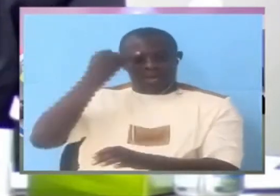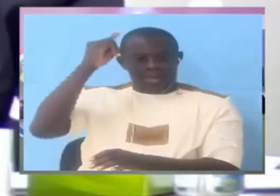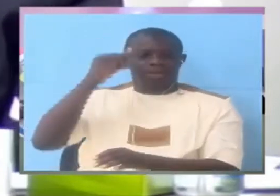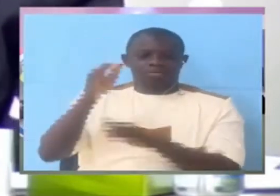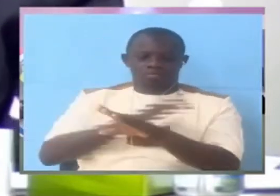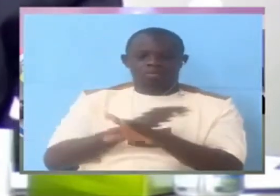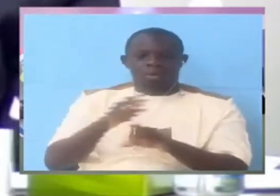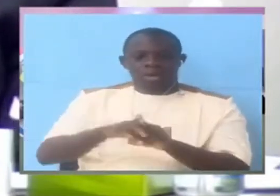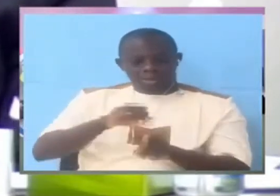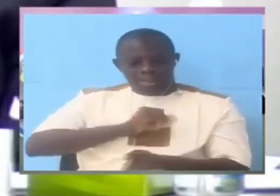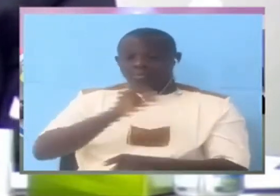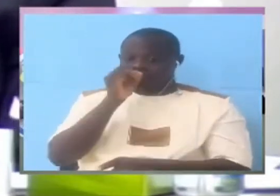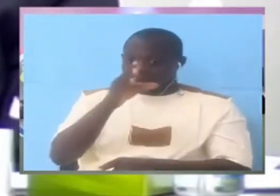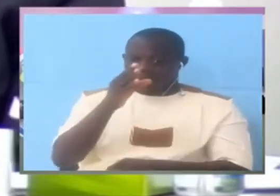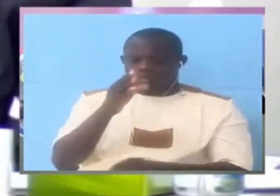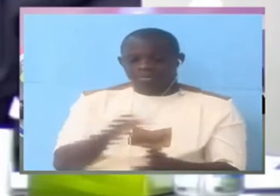He said